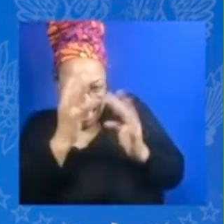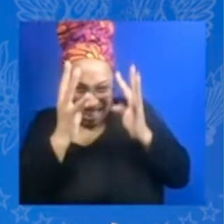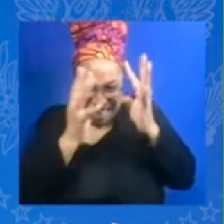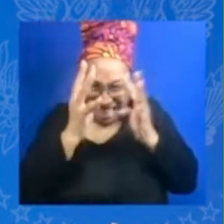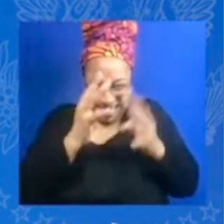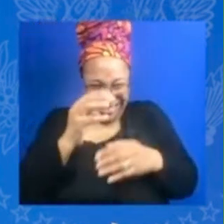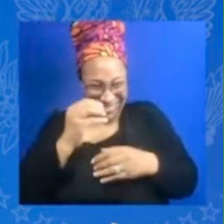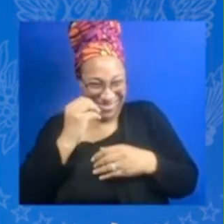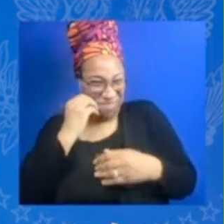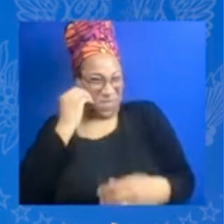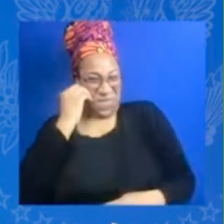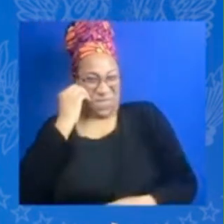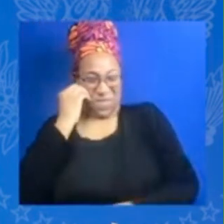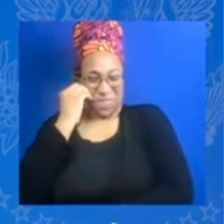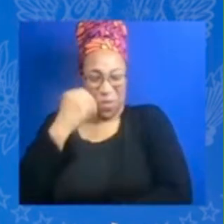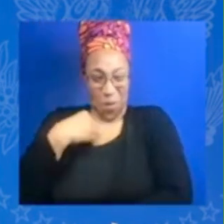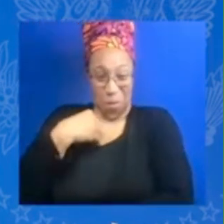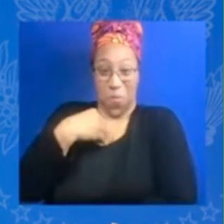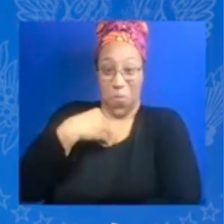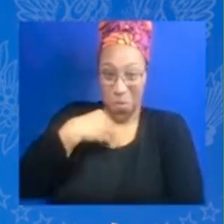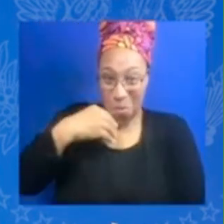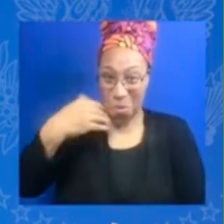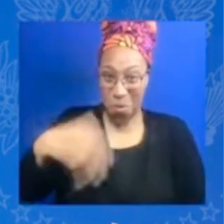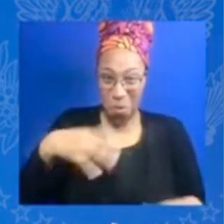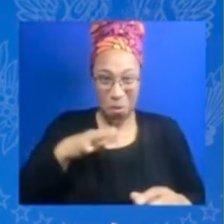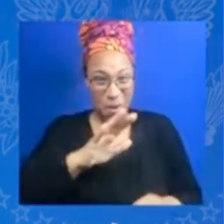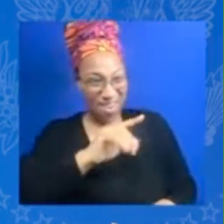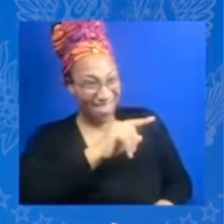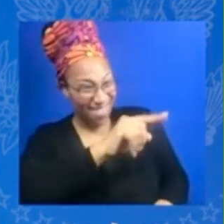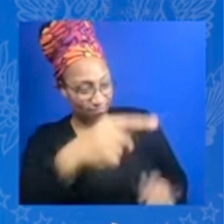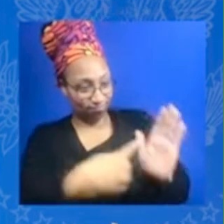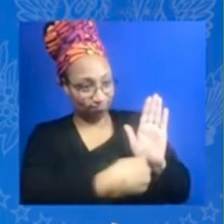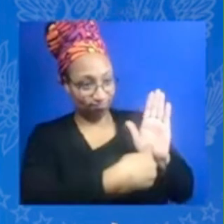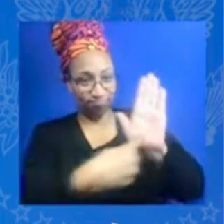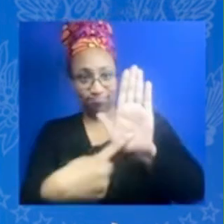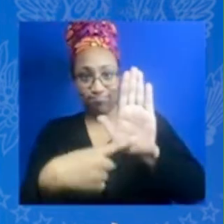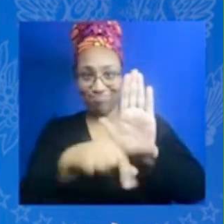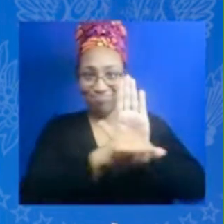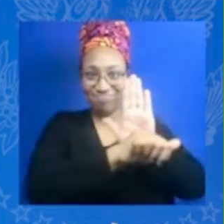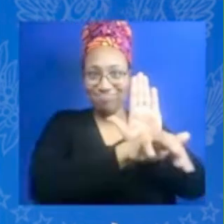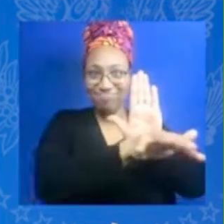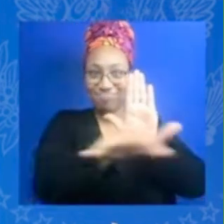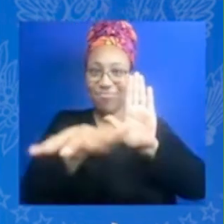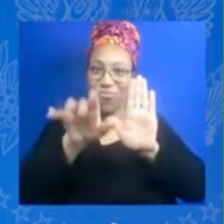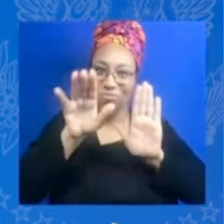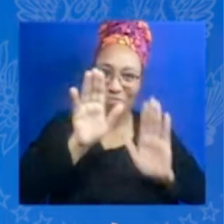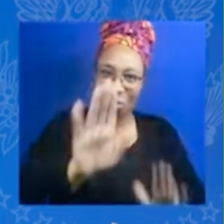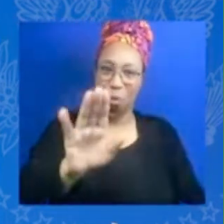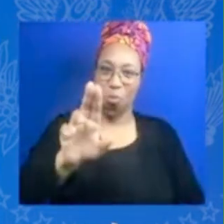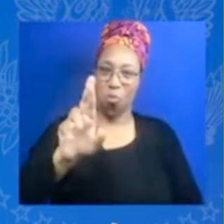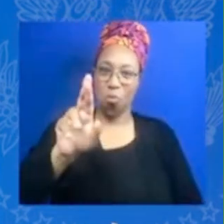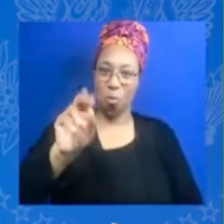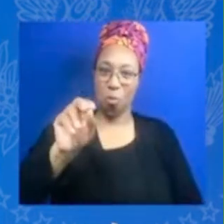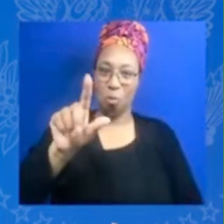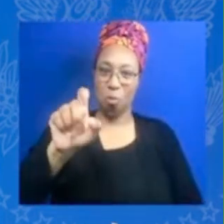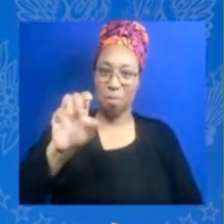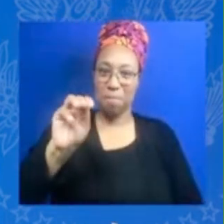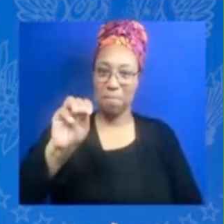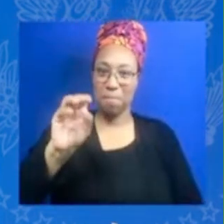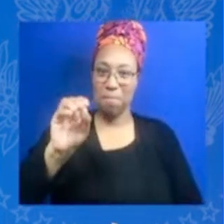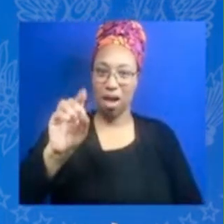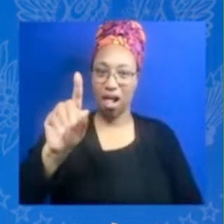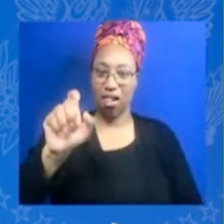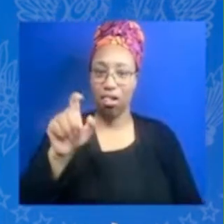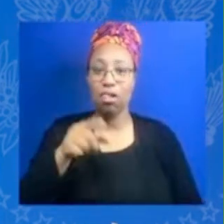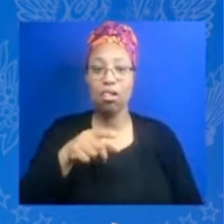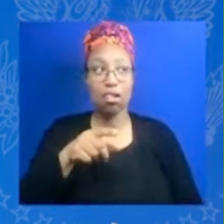inspirational role model but i'm wondering you know because so often we talk about you know staying true to yourself and and really uh staying true to your vision and